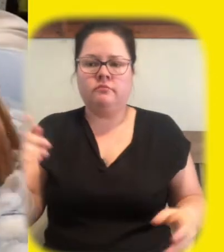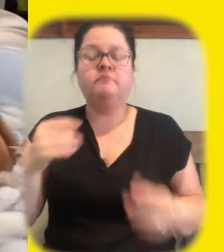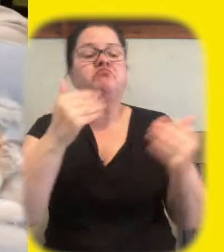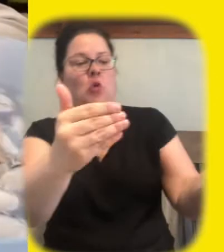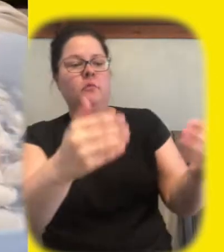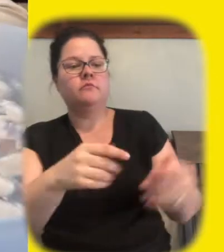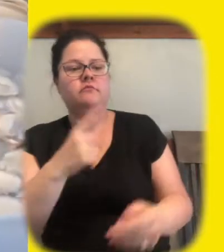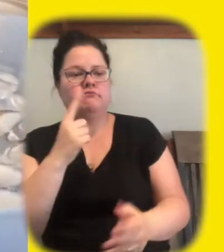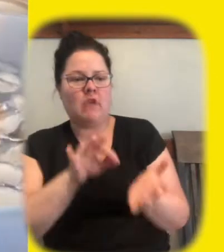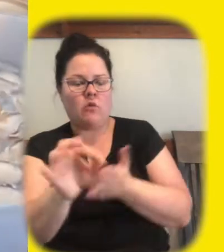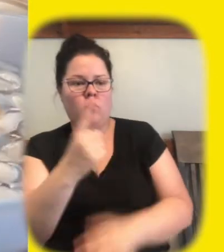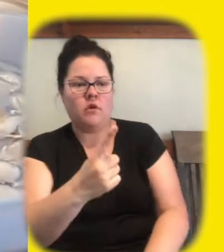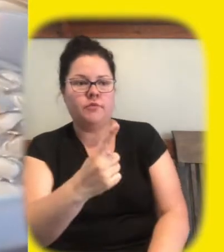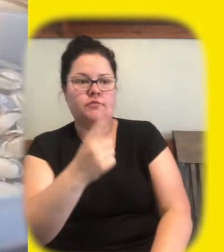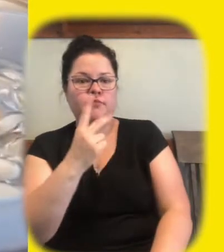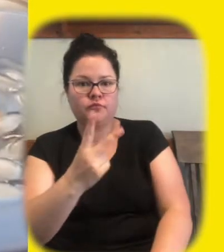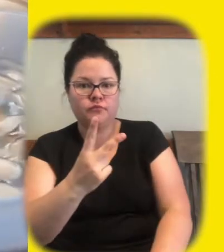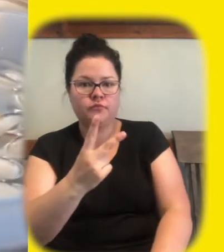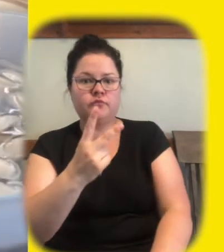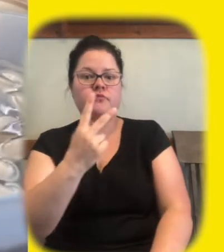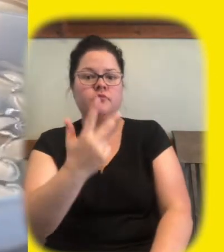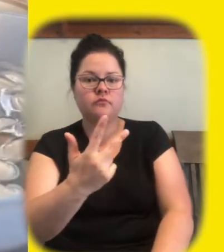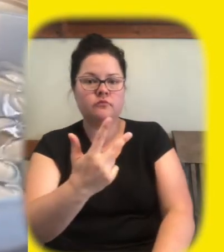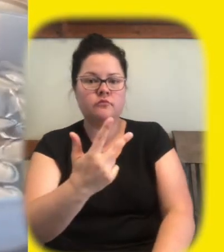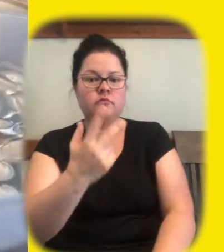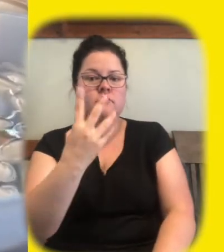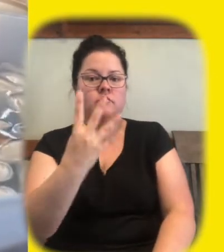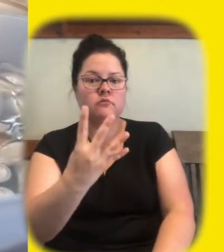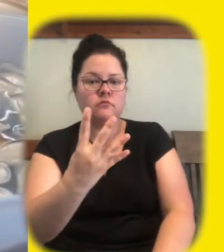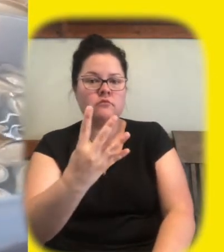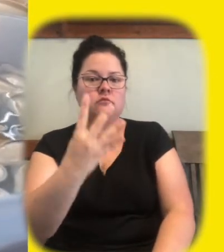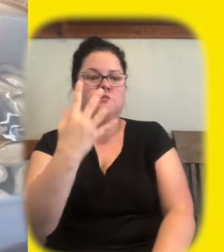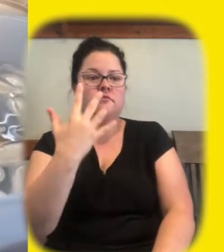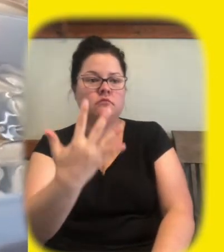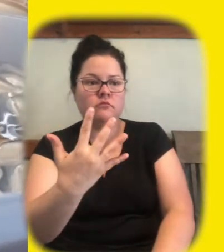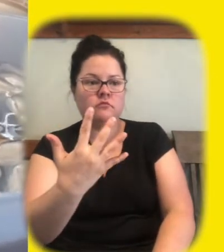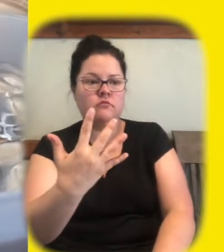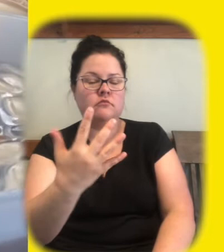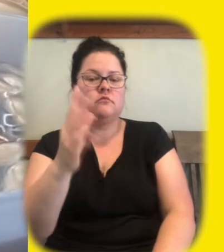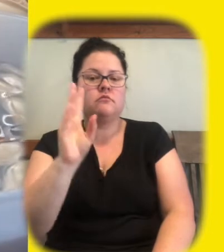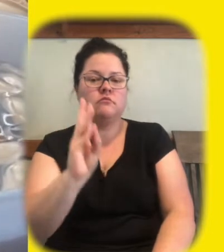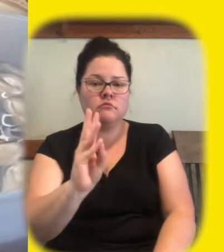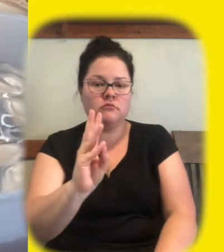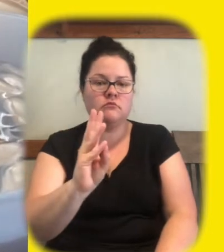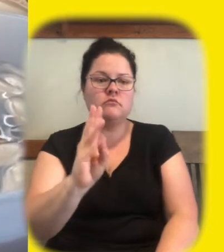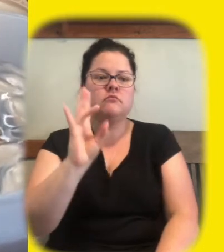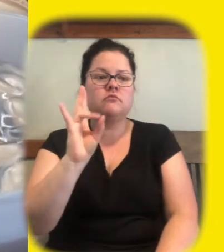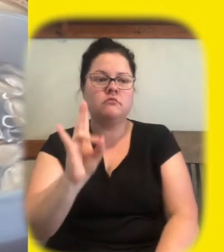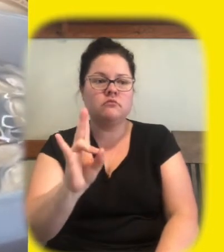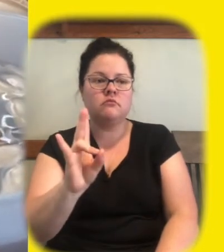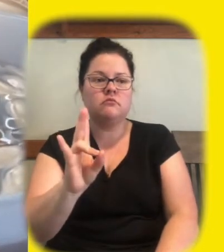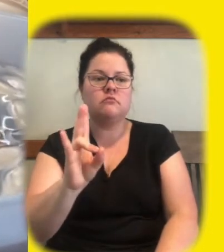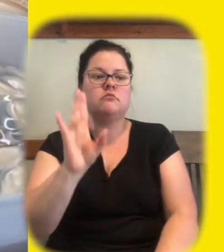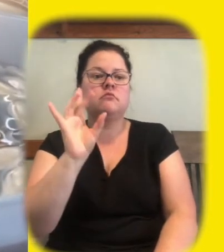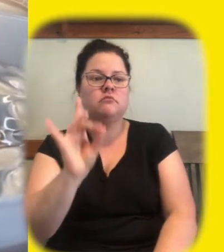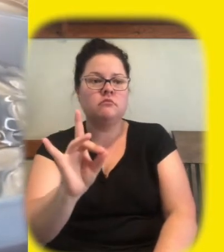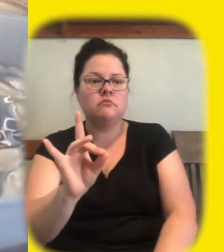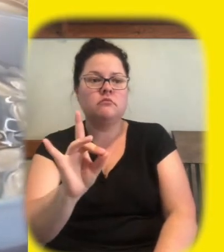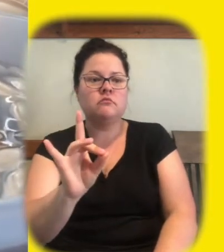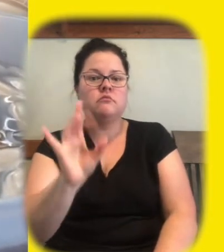so oh okay go one two three four five six